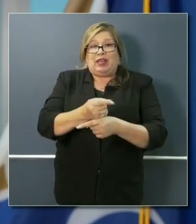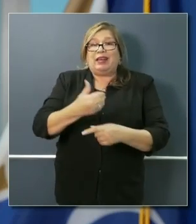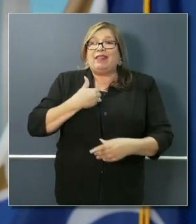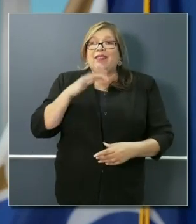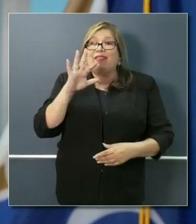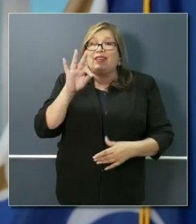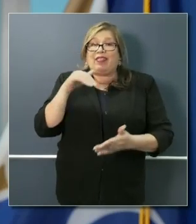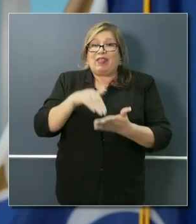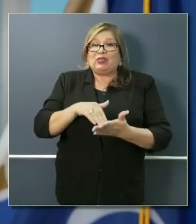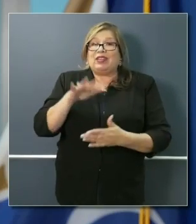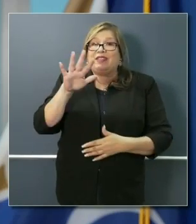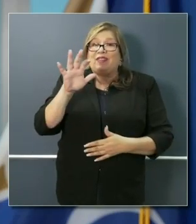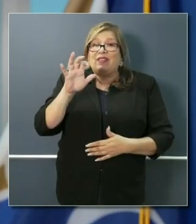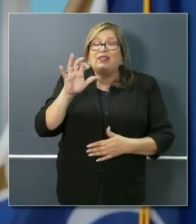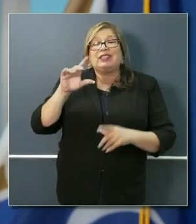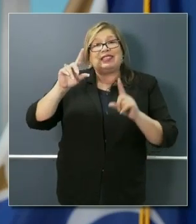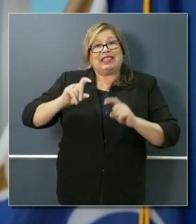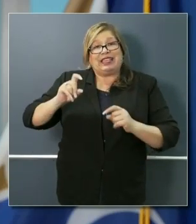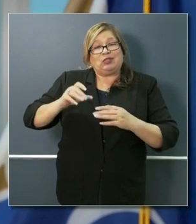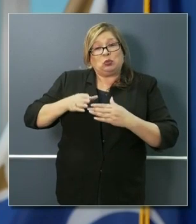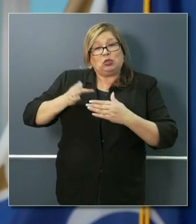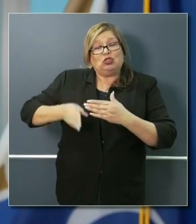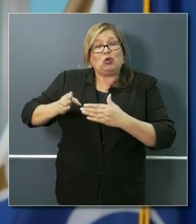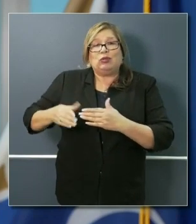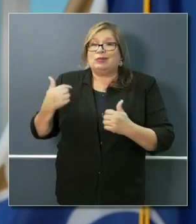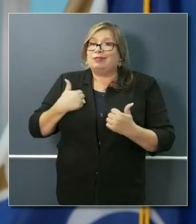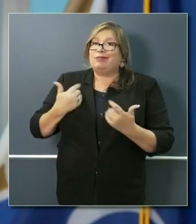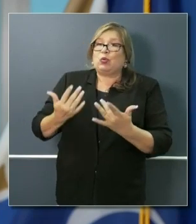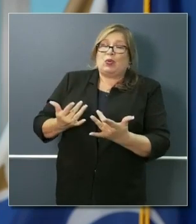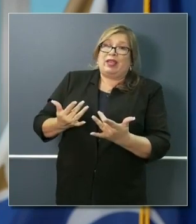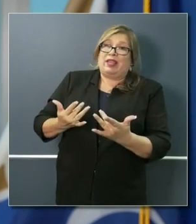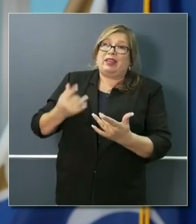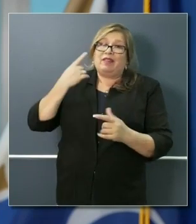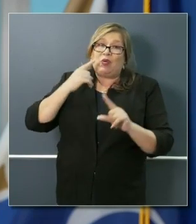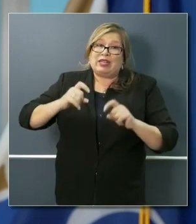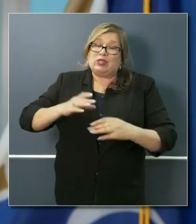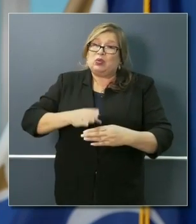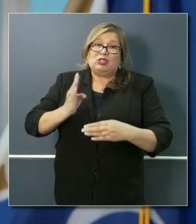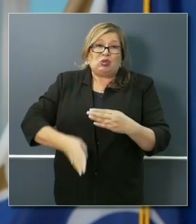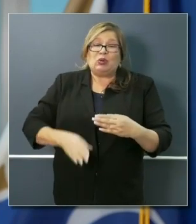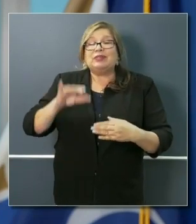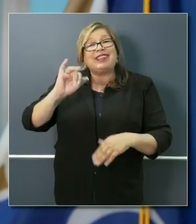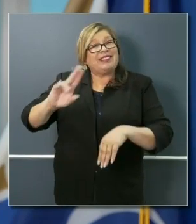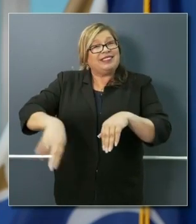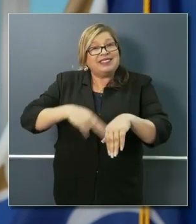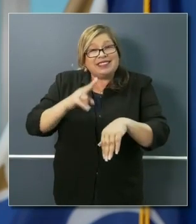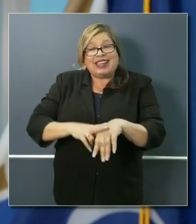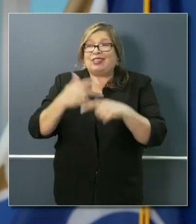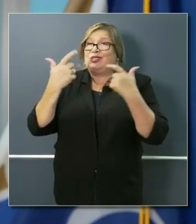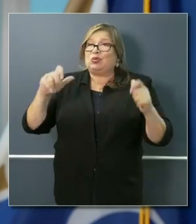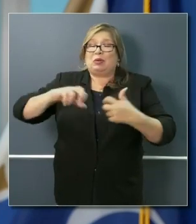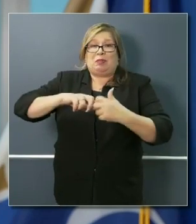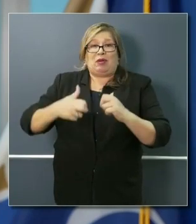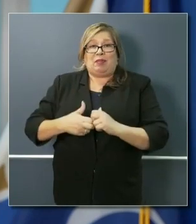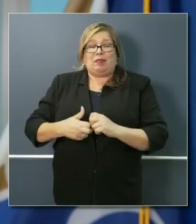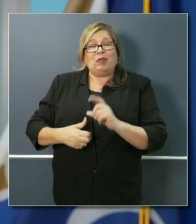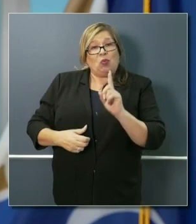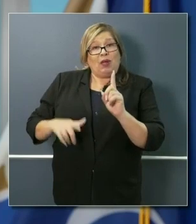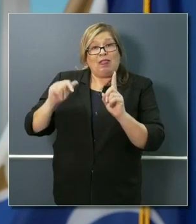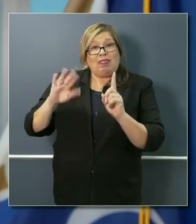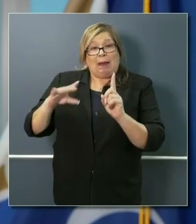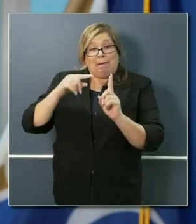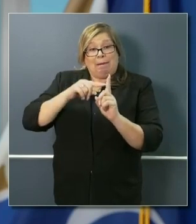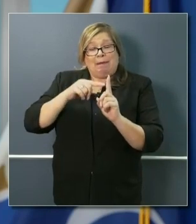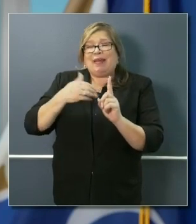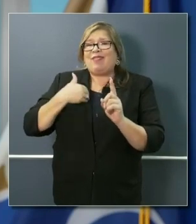,500 test results are still pending. This is a national problem. Just one lab in the United States